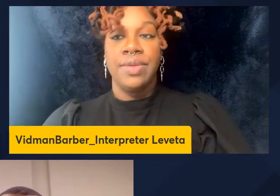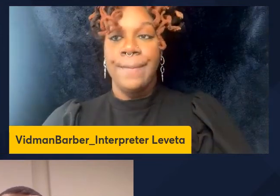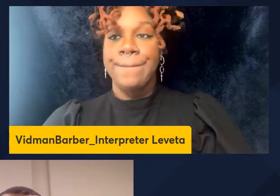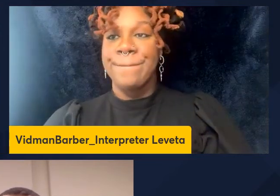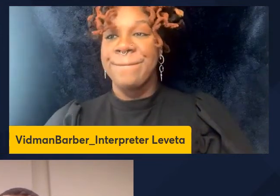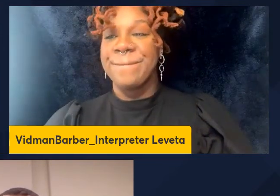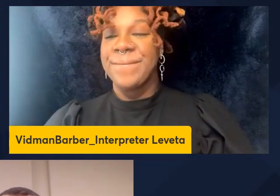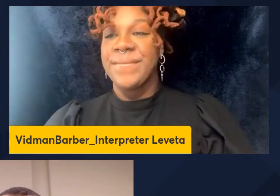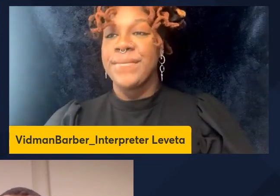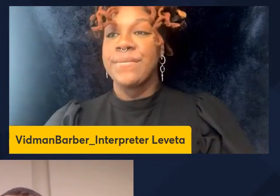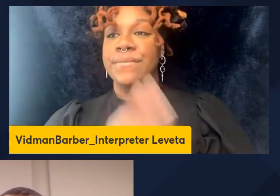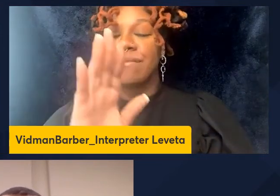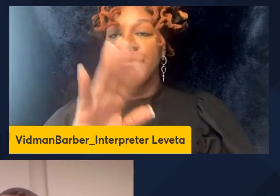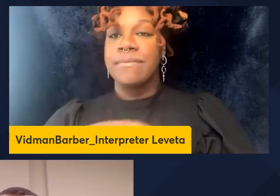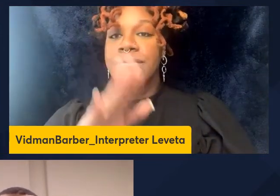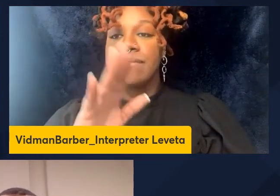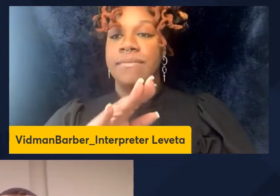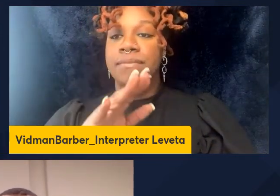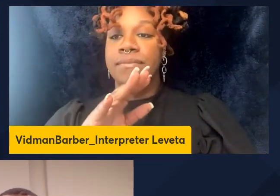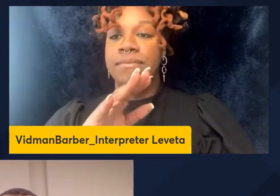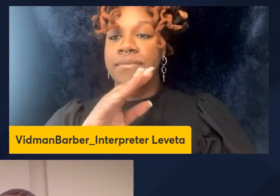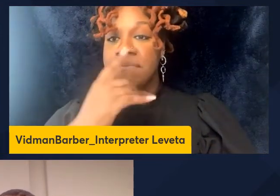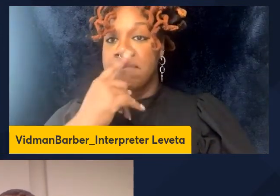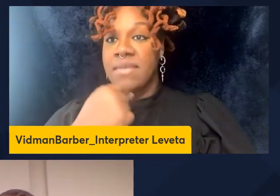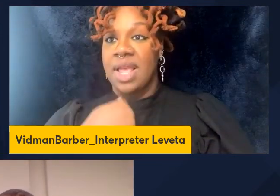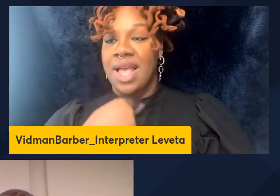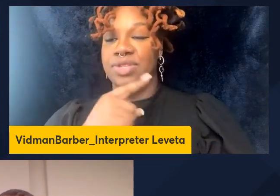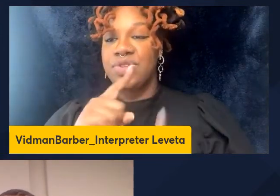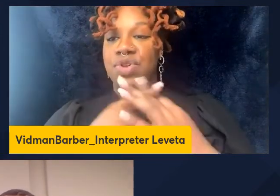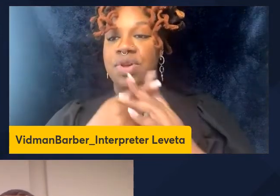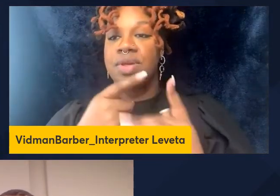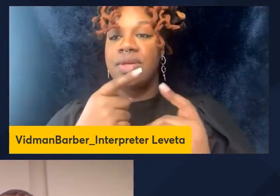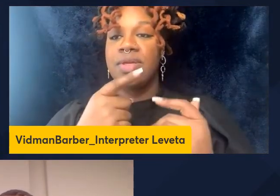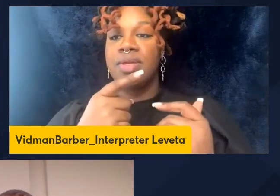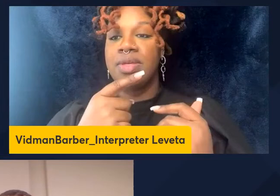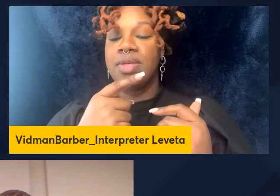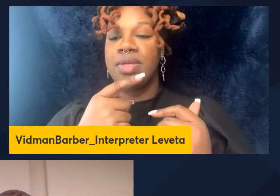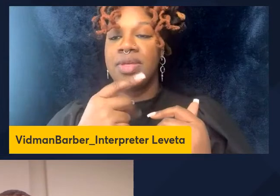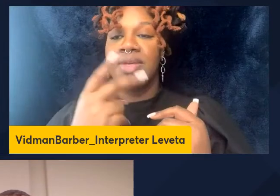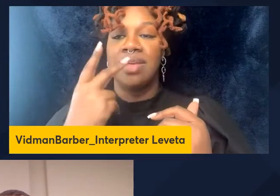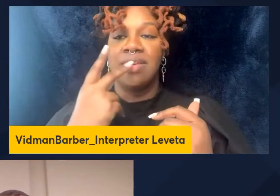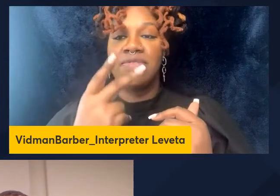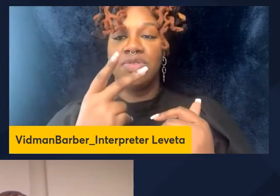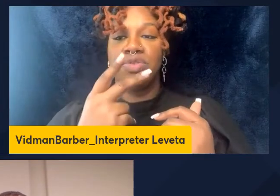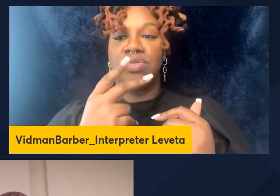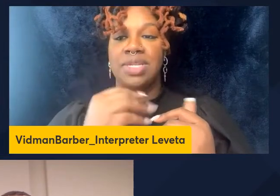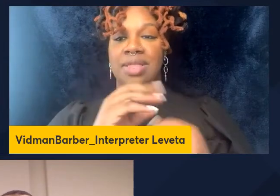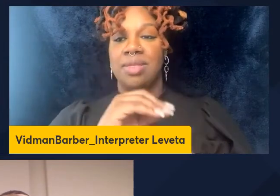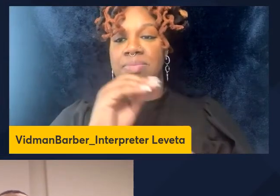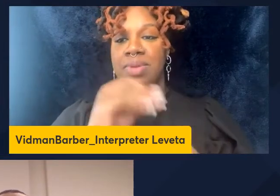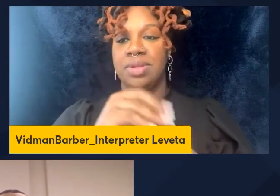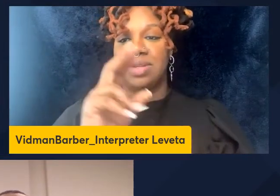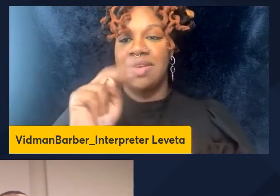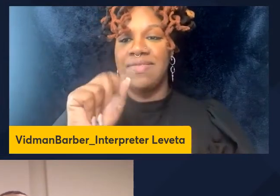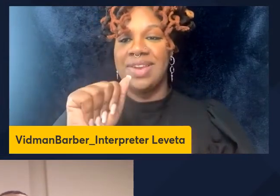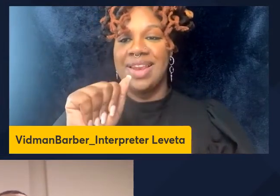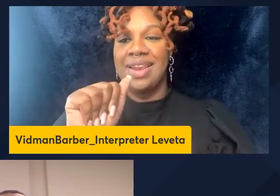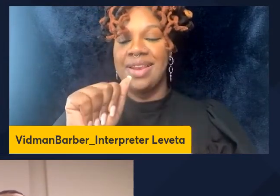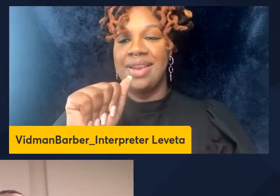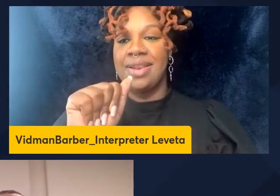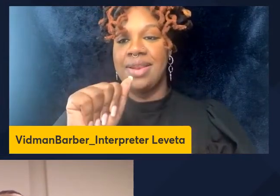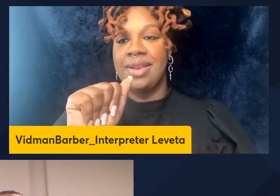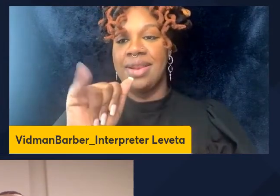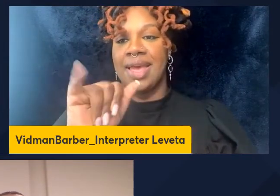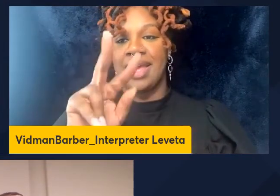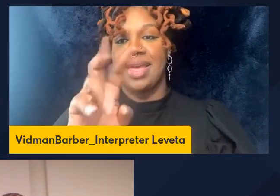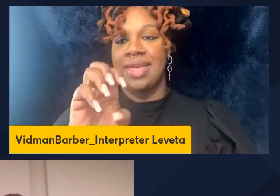have you correlated I mean if I may start have you correlated the percentage of naive might be stupid percentage